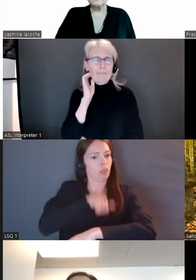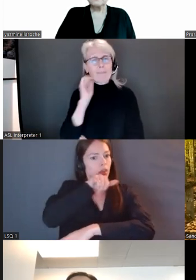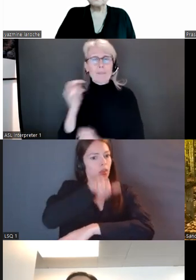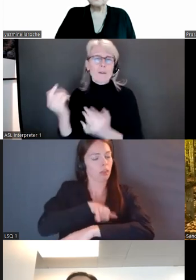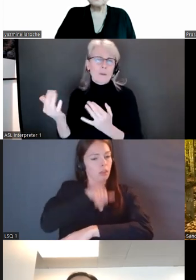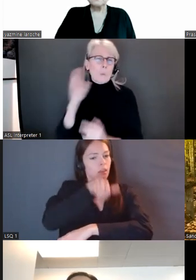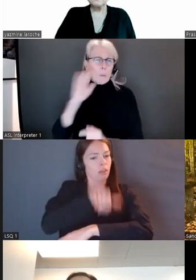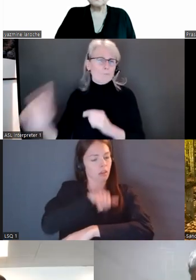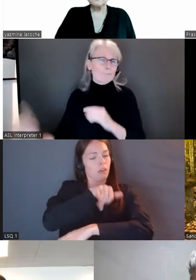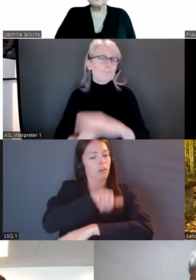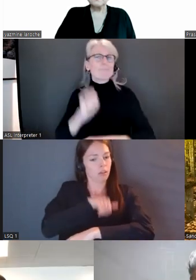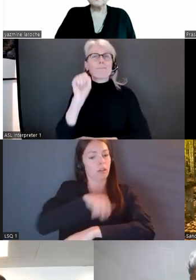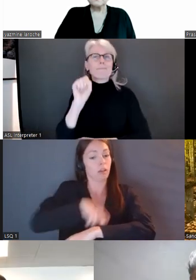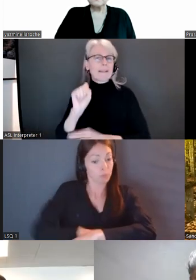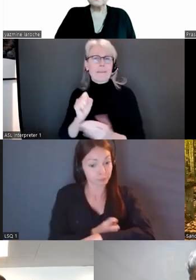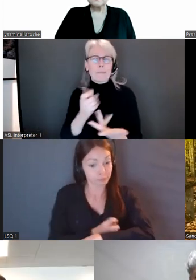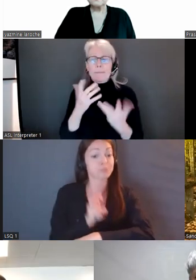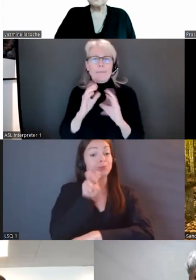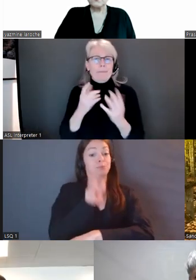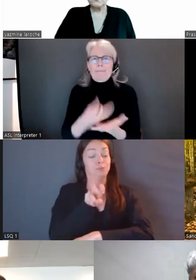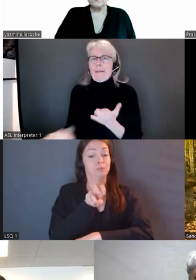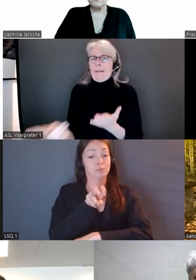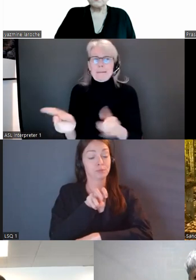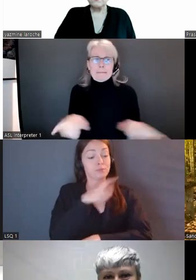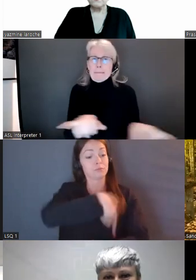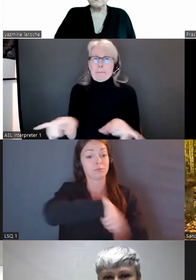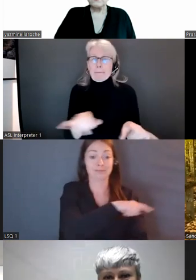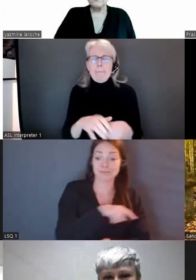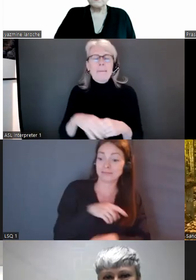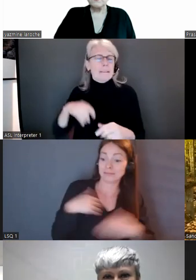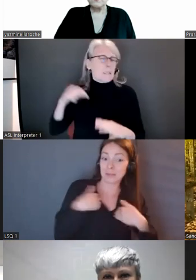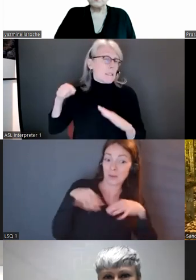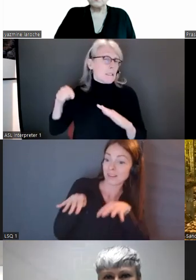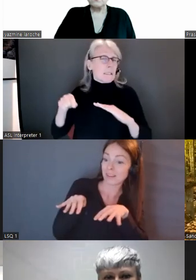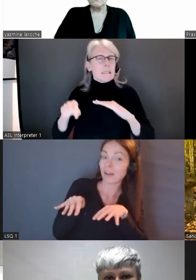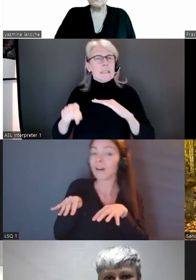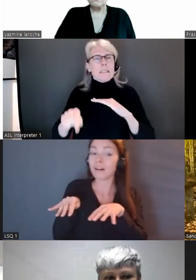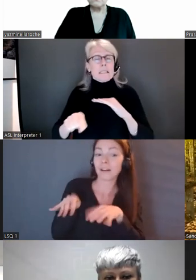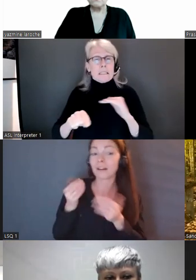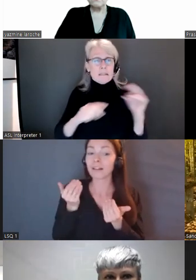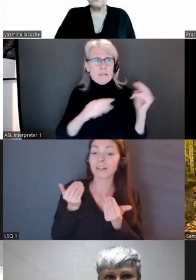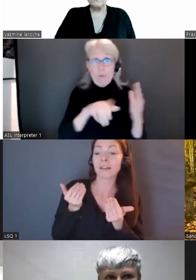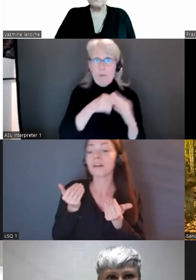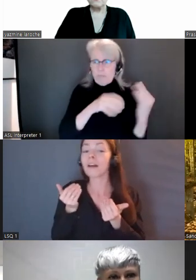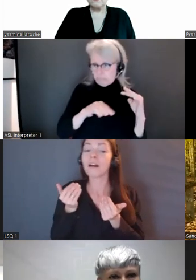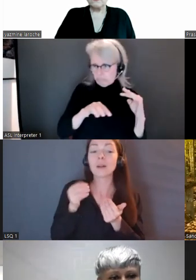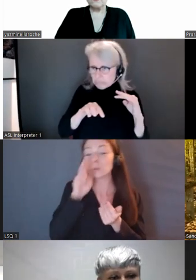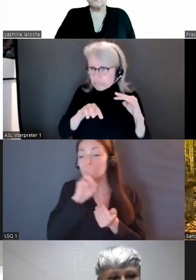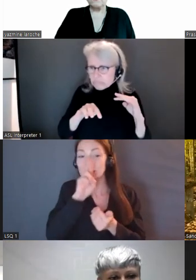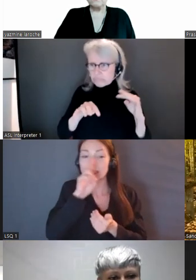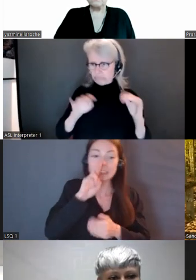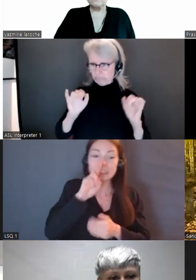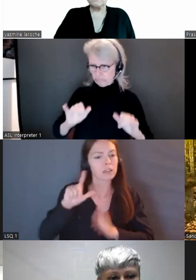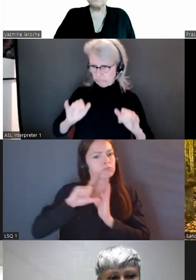emerge as empty-handed as they had done. Time passed and smiles turned to frowns. The small hope that they had